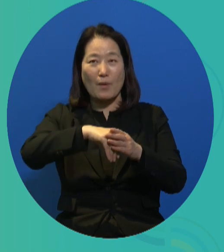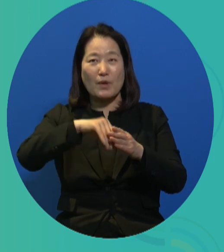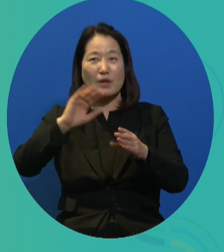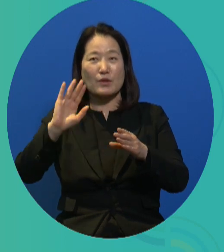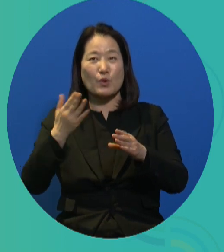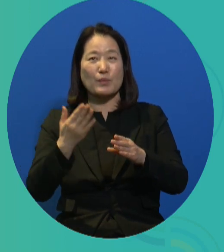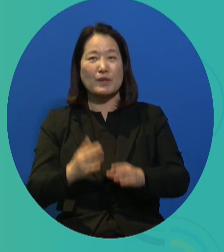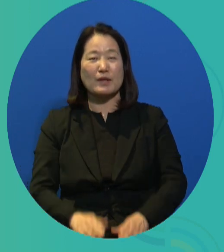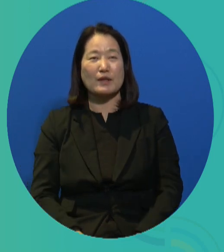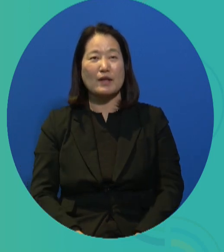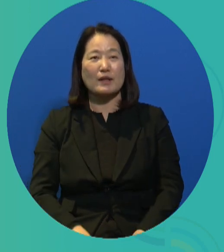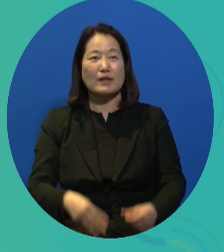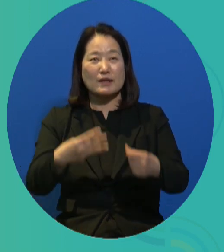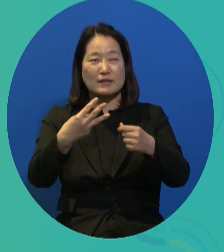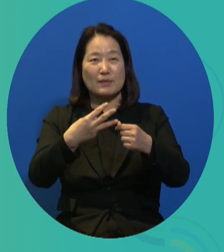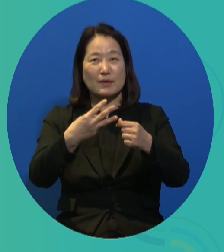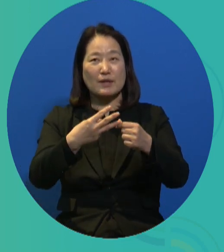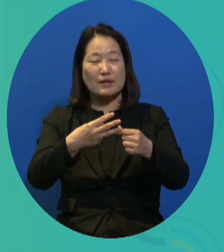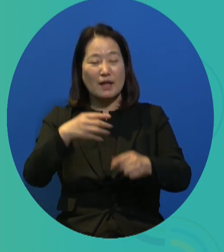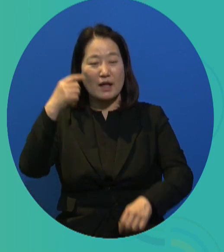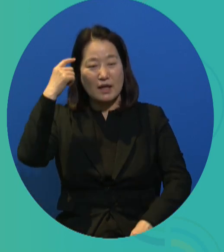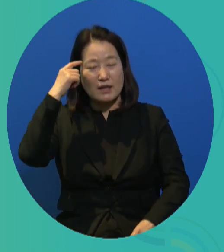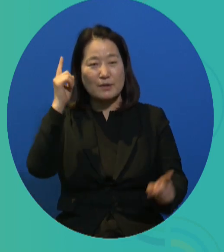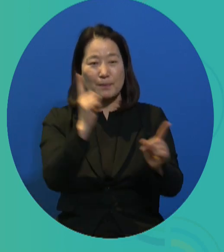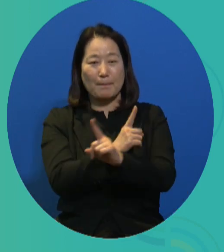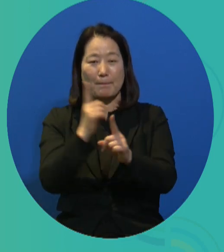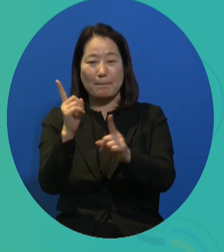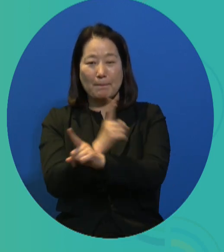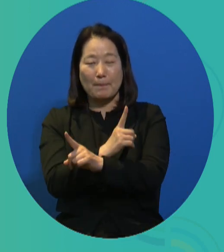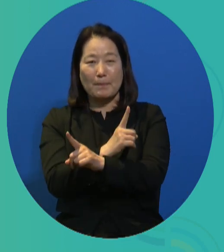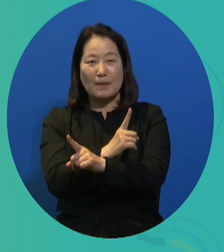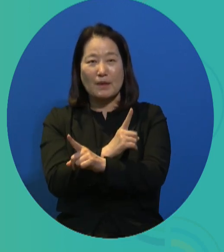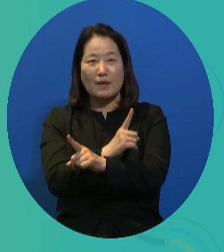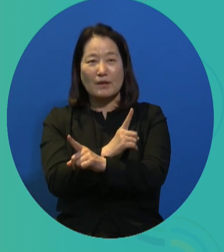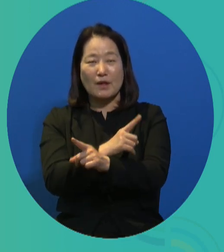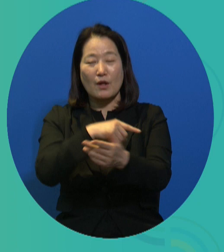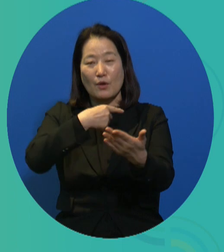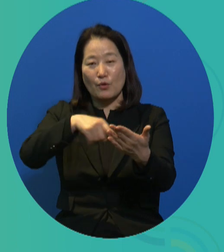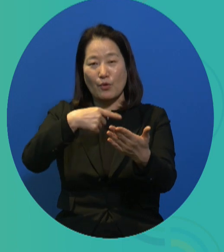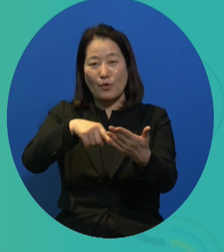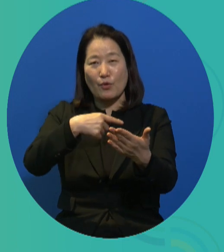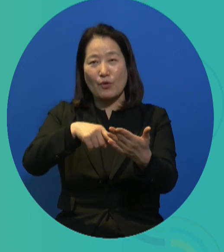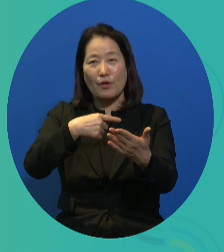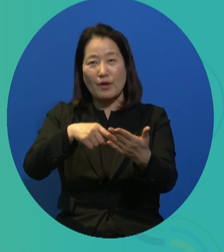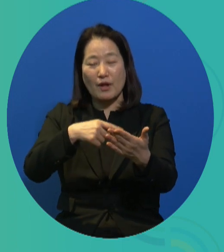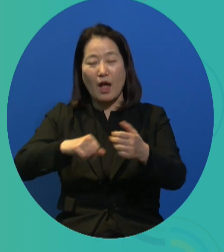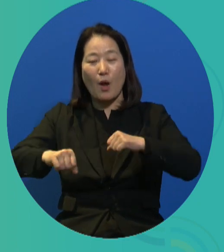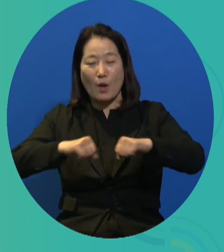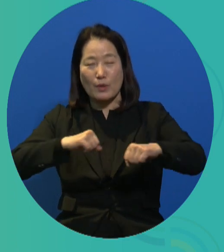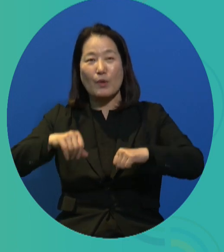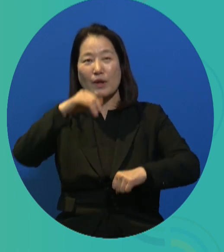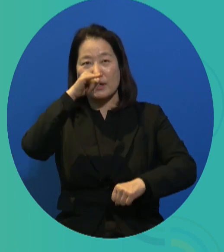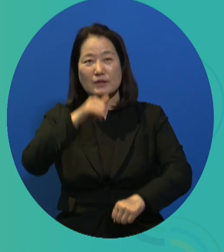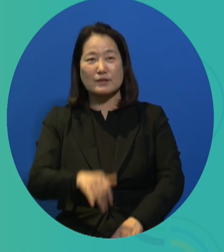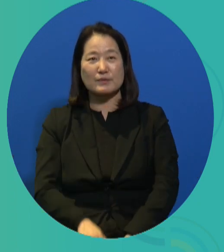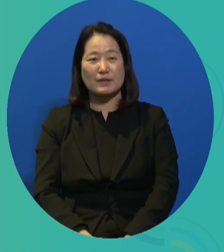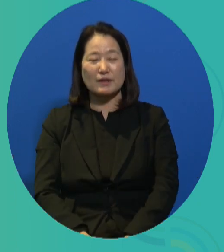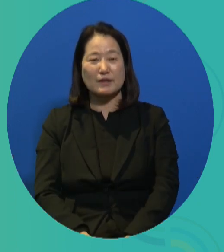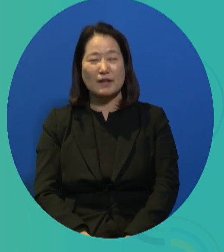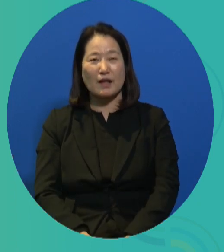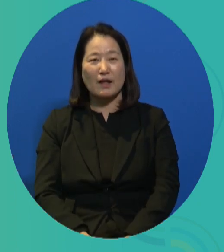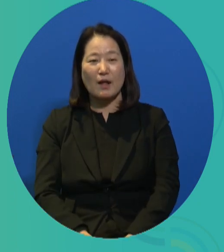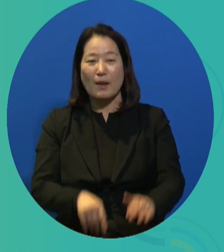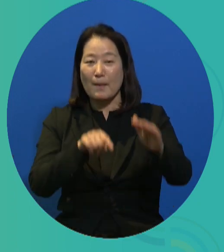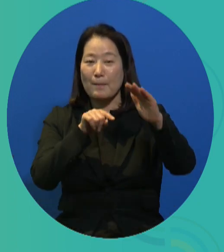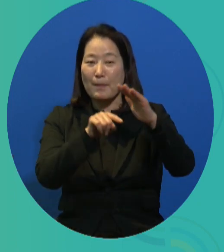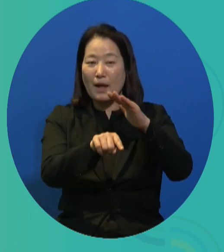also included as labour. And then there are various instructor